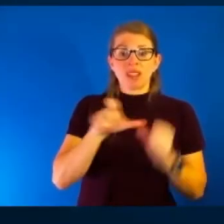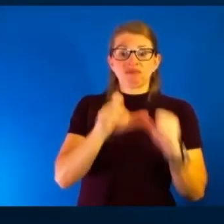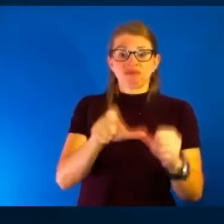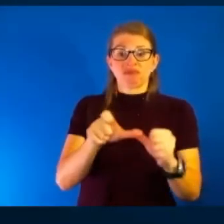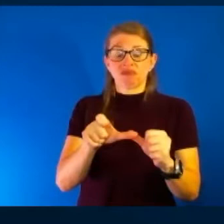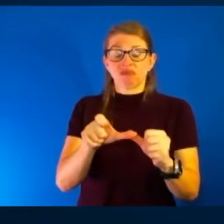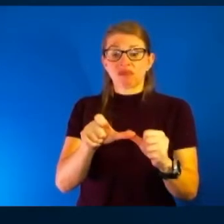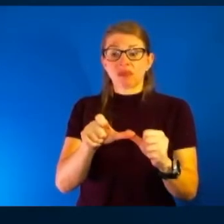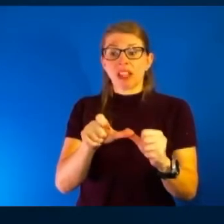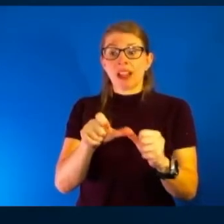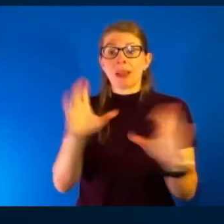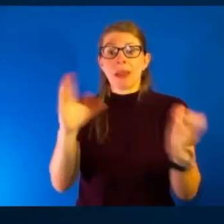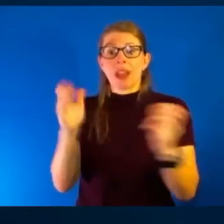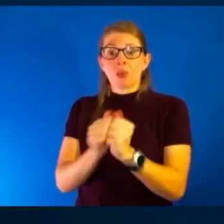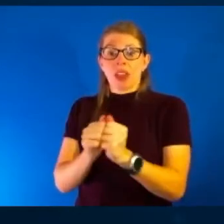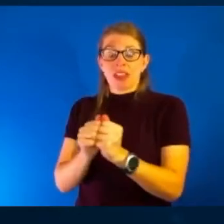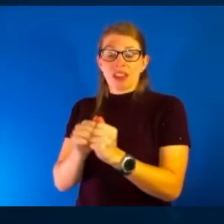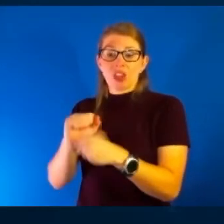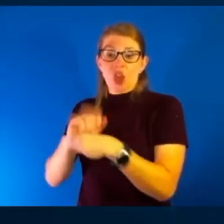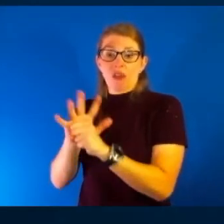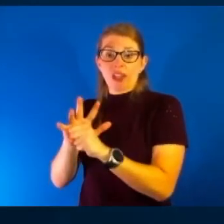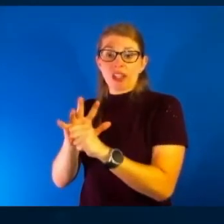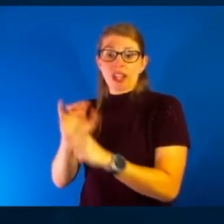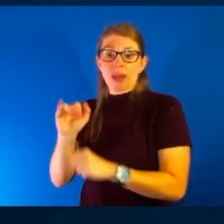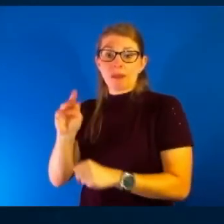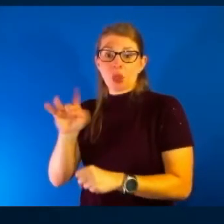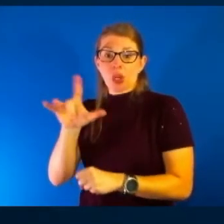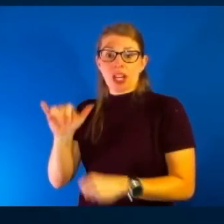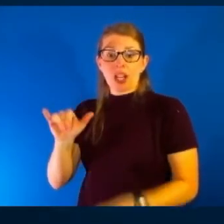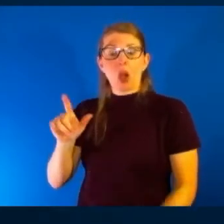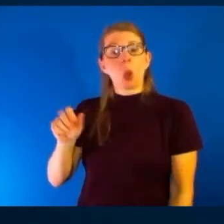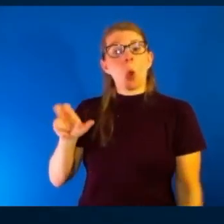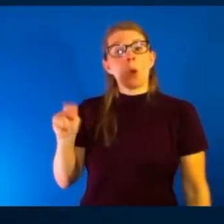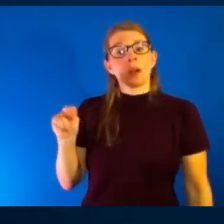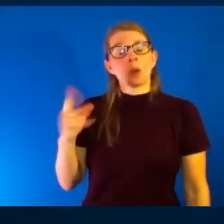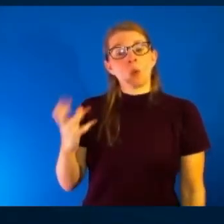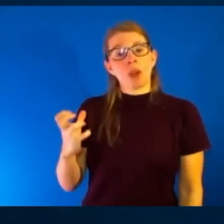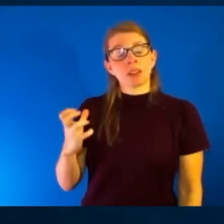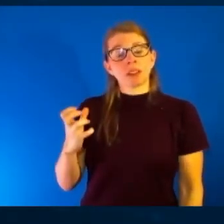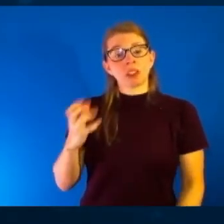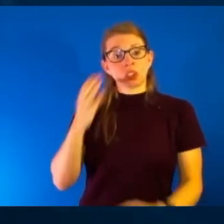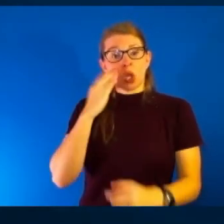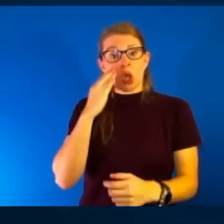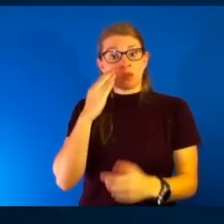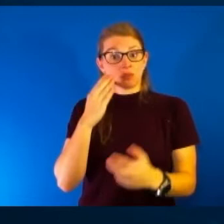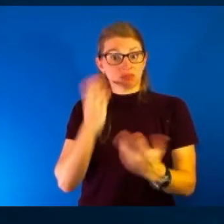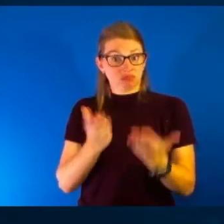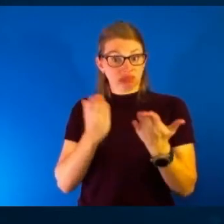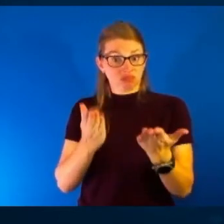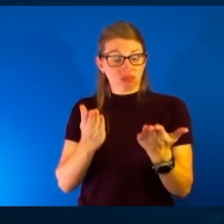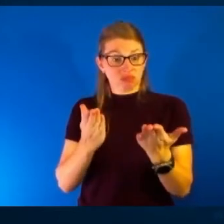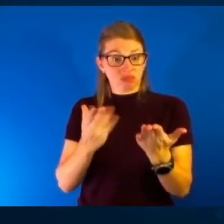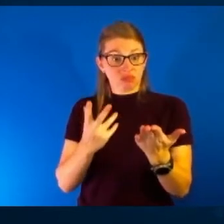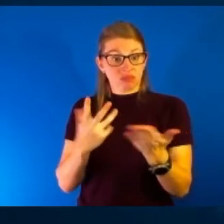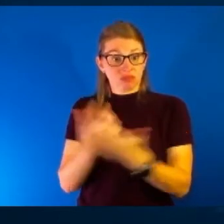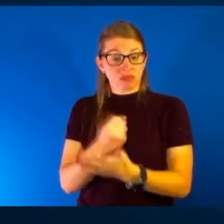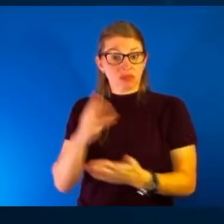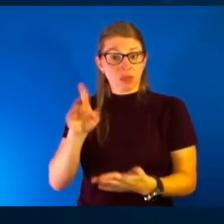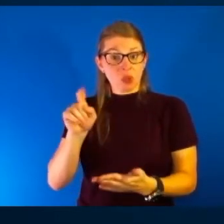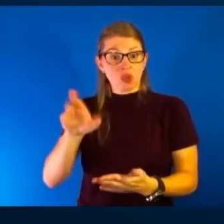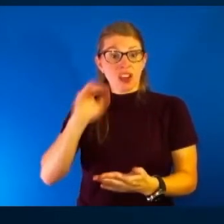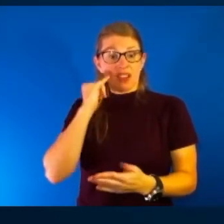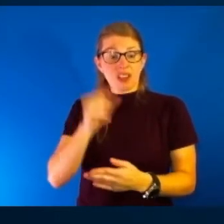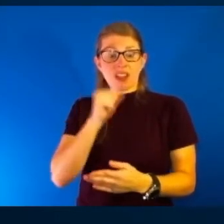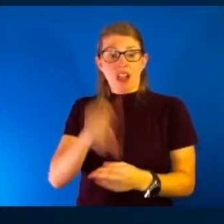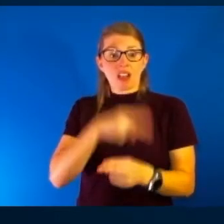last two questions. Laura's asking. So do you recommend everyone get the booster, even if they're not high risk? Well, we can't say that